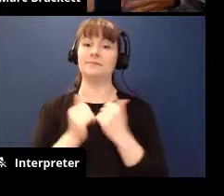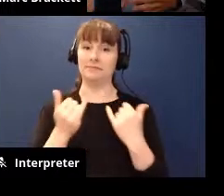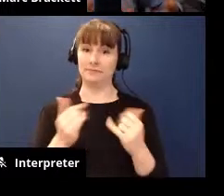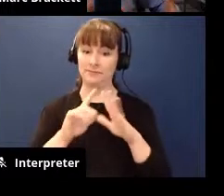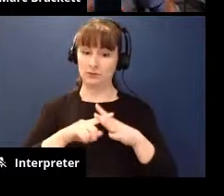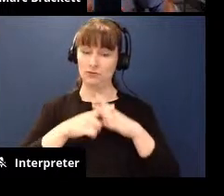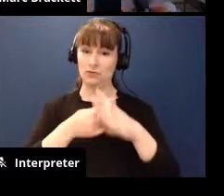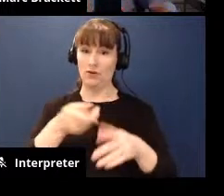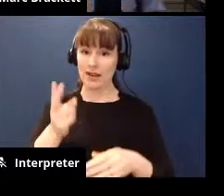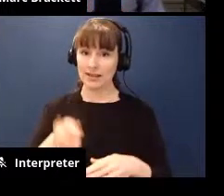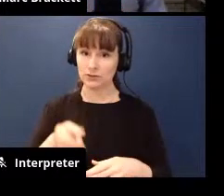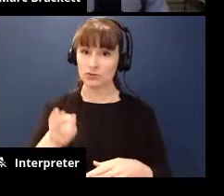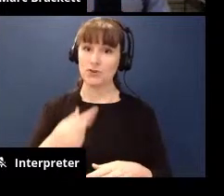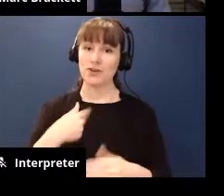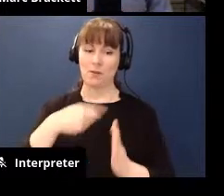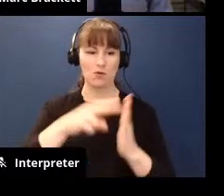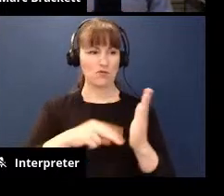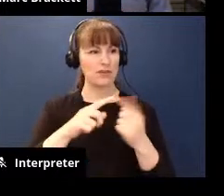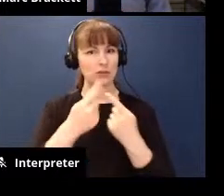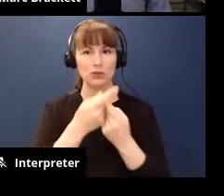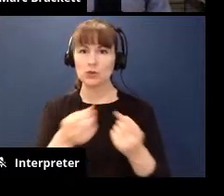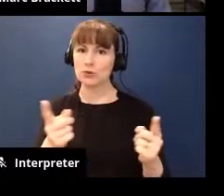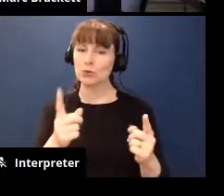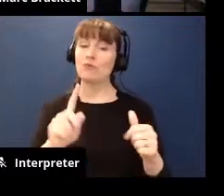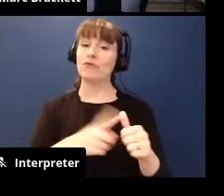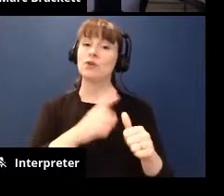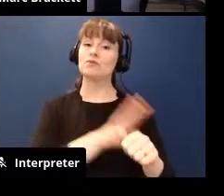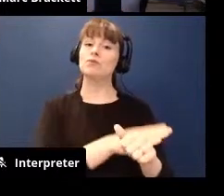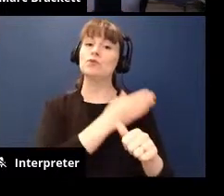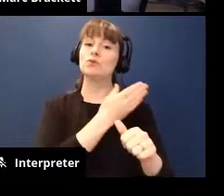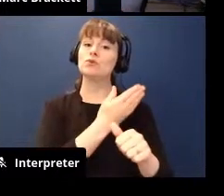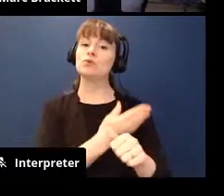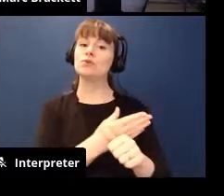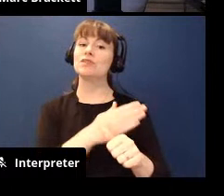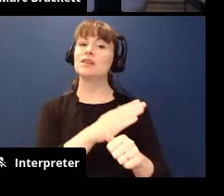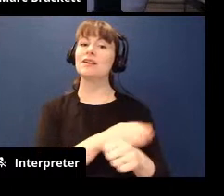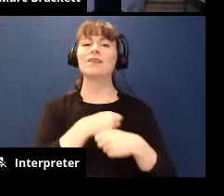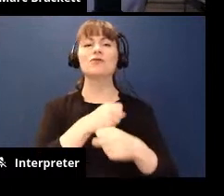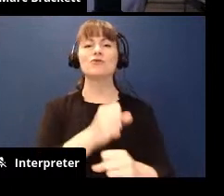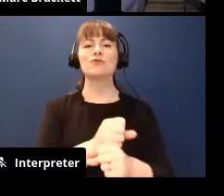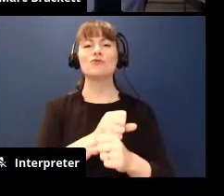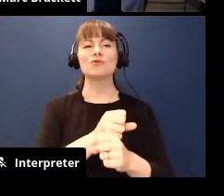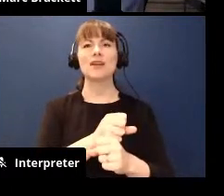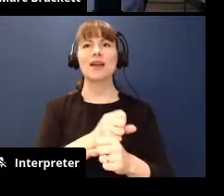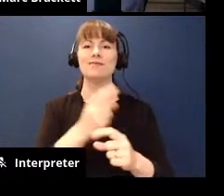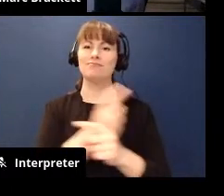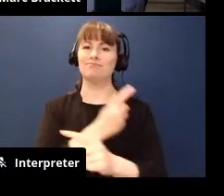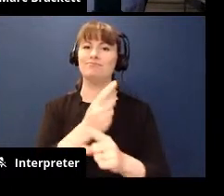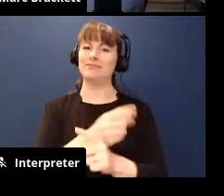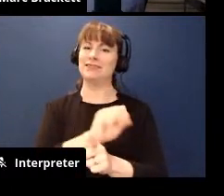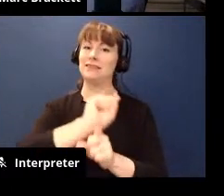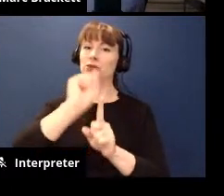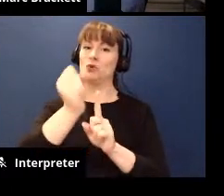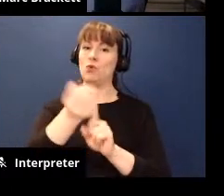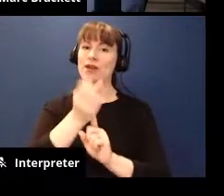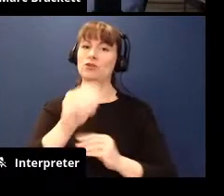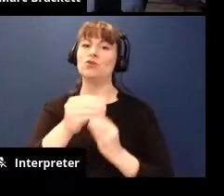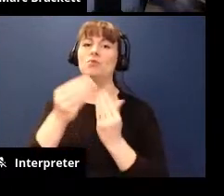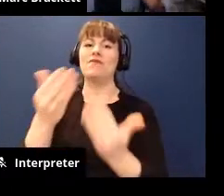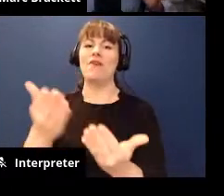we're going to do this read aloud and you put the music on and you just like create the conditions for the sense of calm